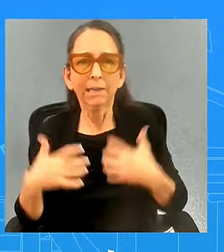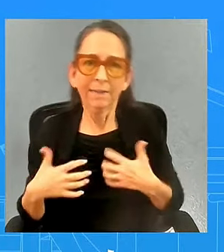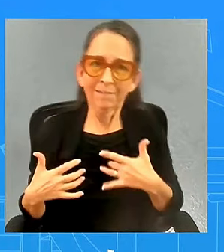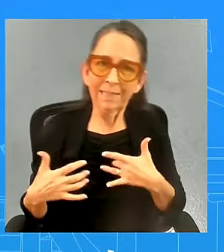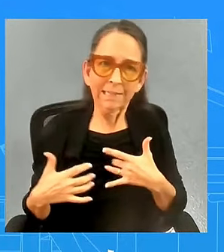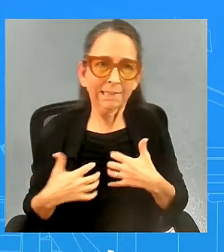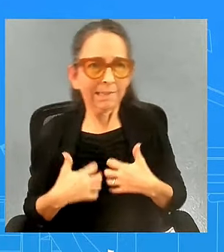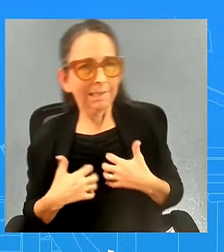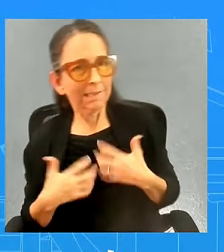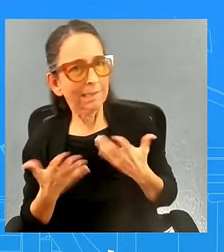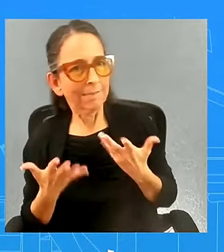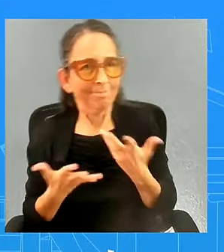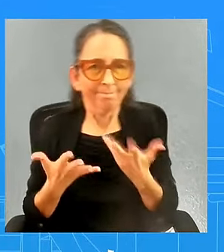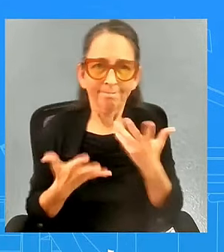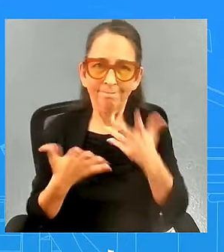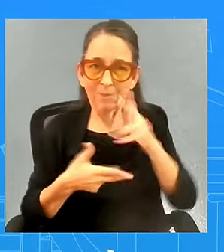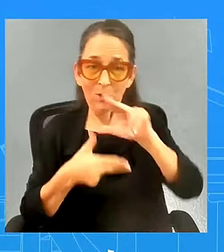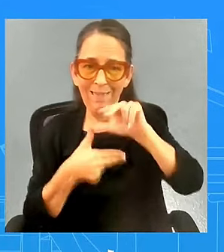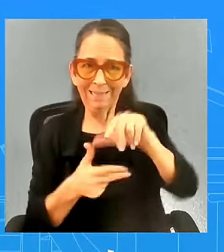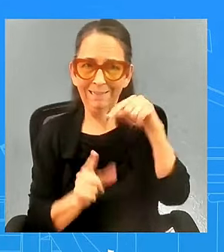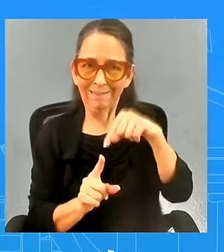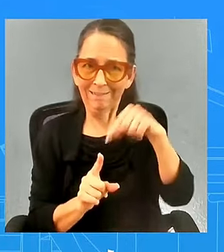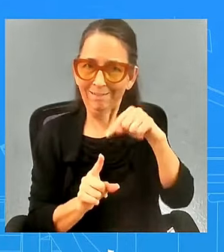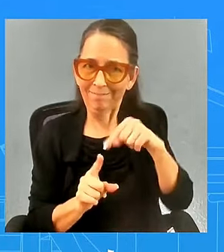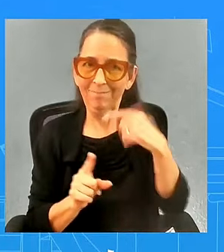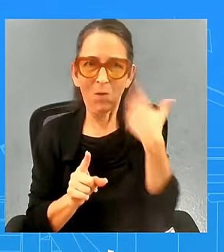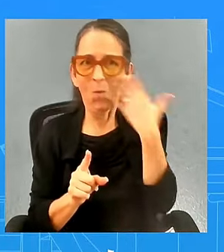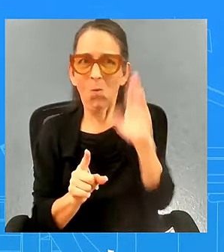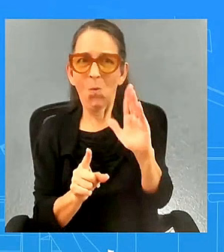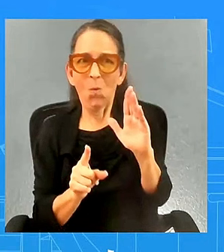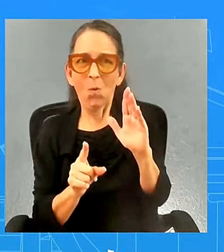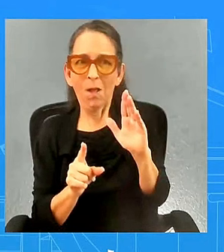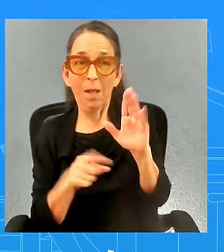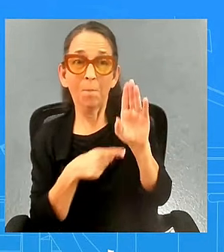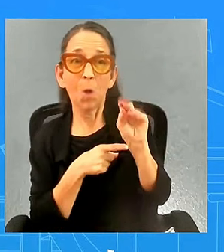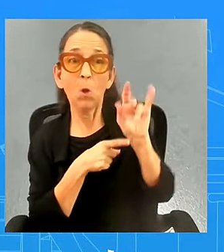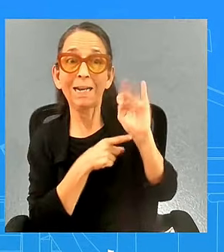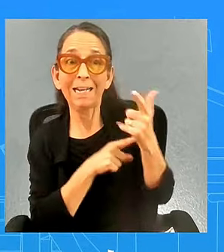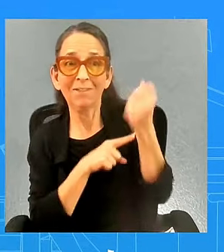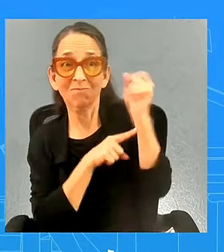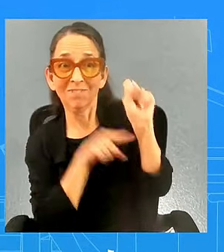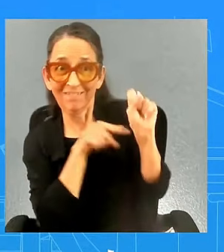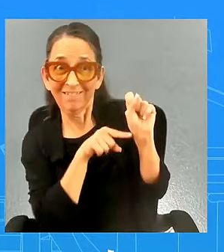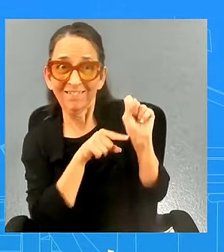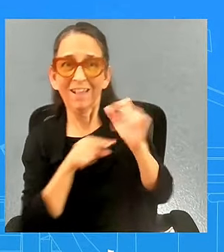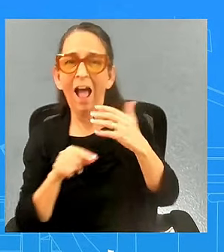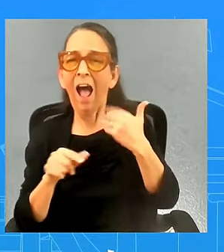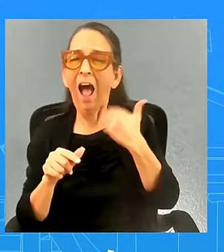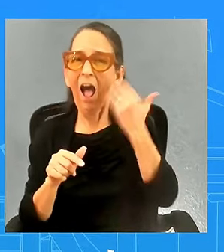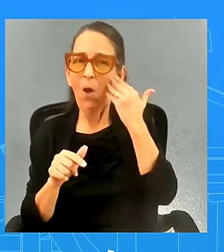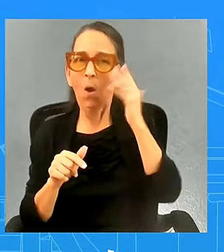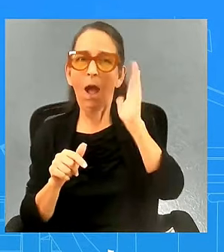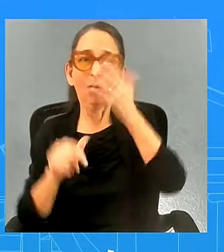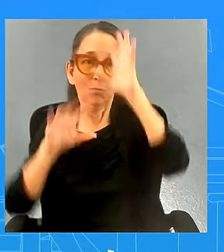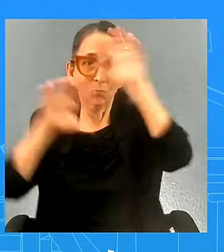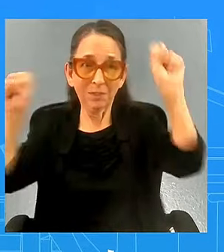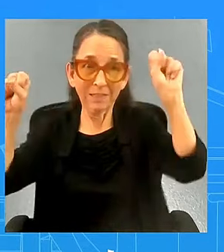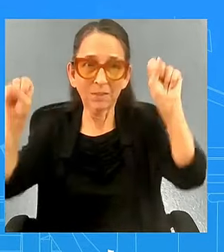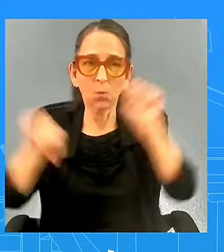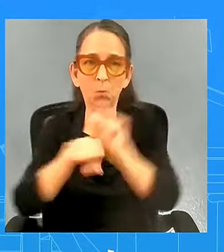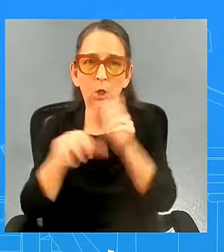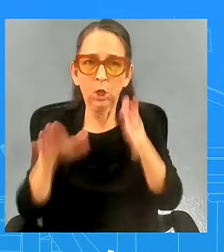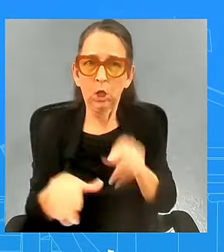the hurricanes in terms of the boeing strike look you know that our administration puts workers at the center of our economic agenda